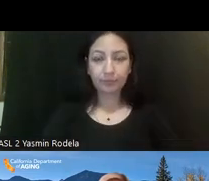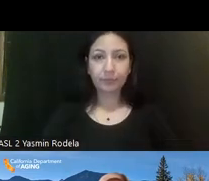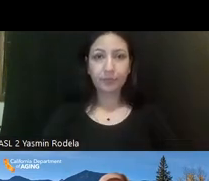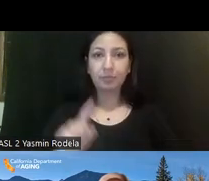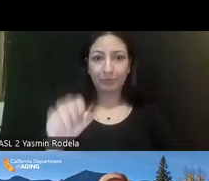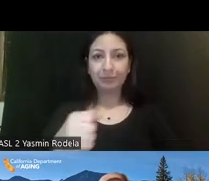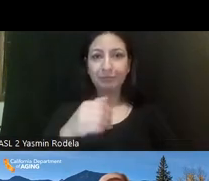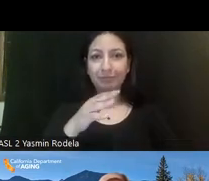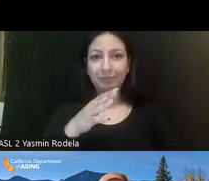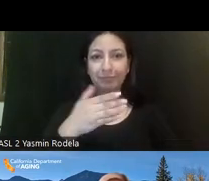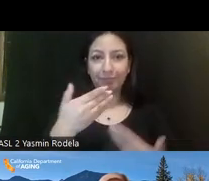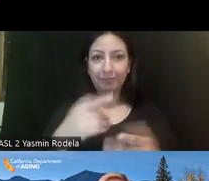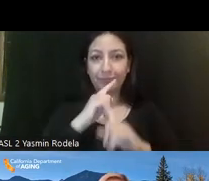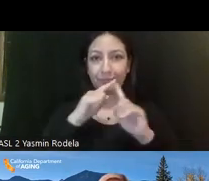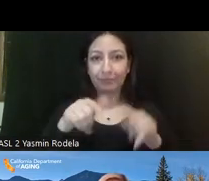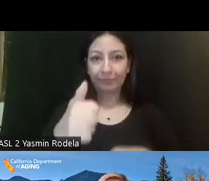can unmute yourself.